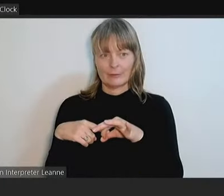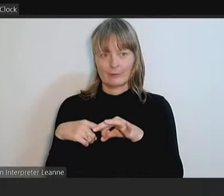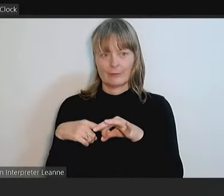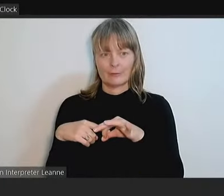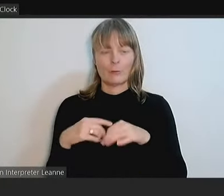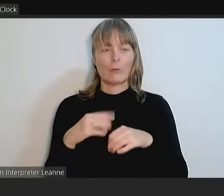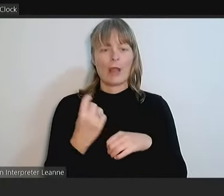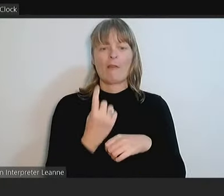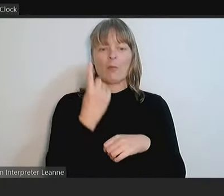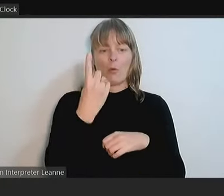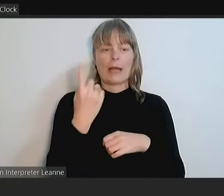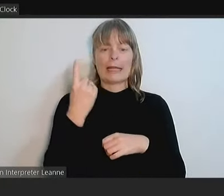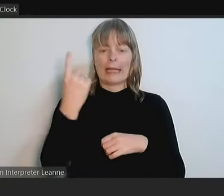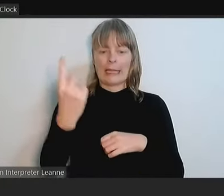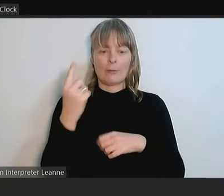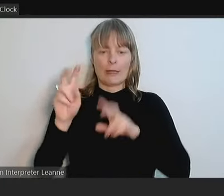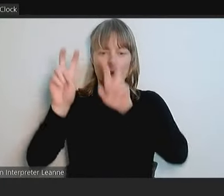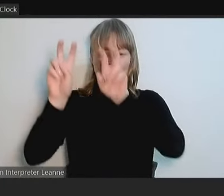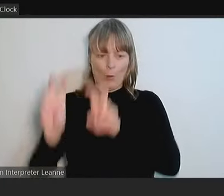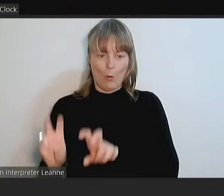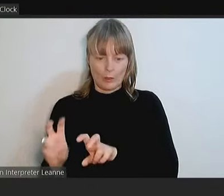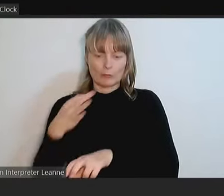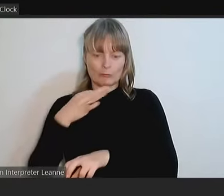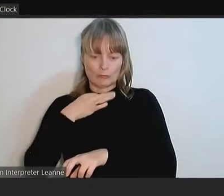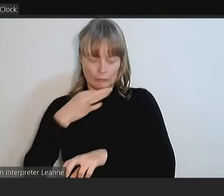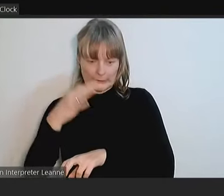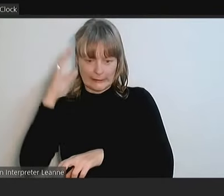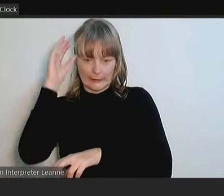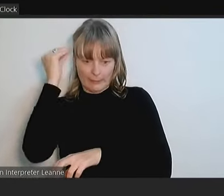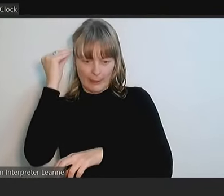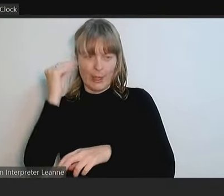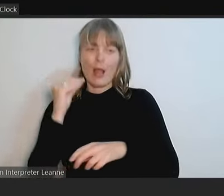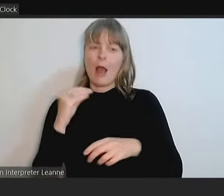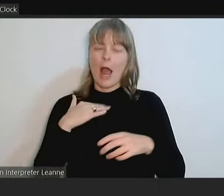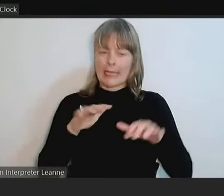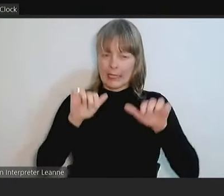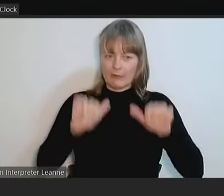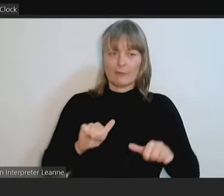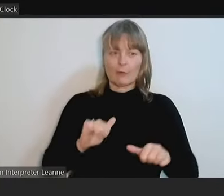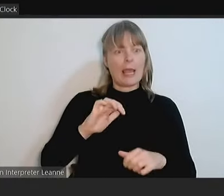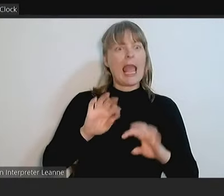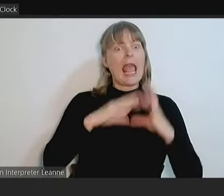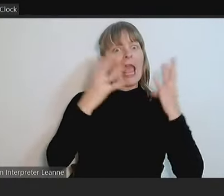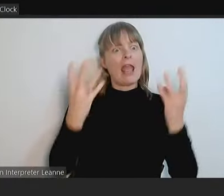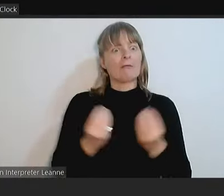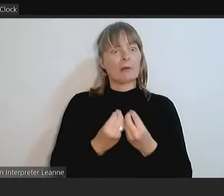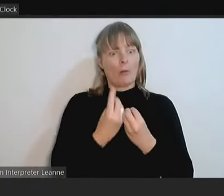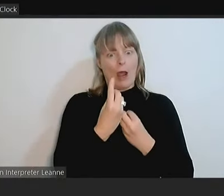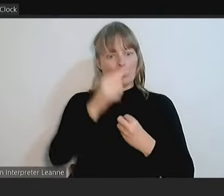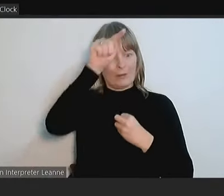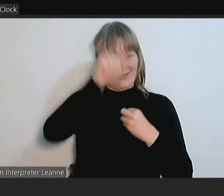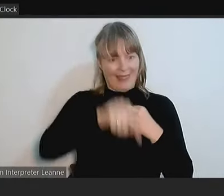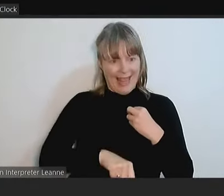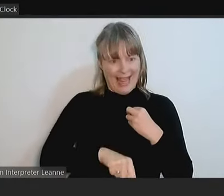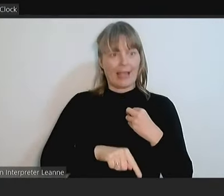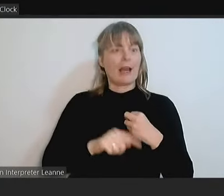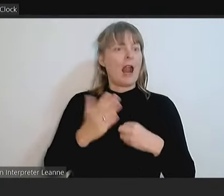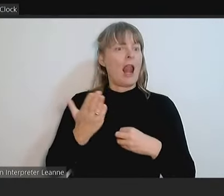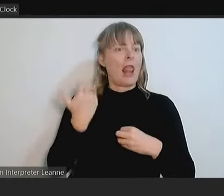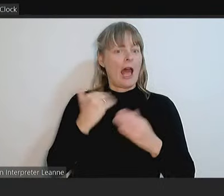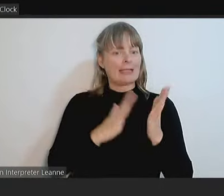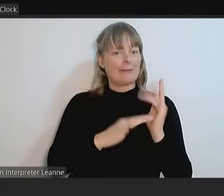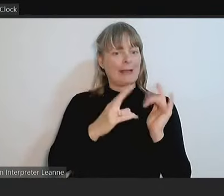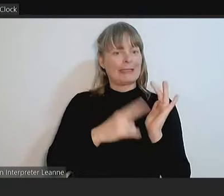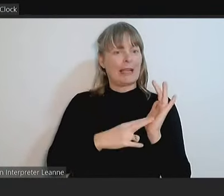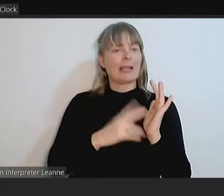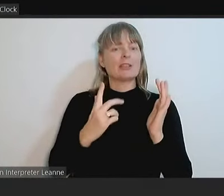Audit and Risk Committee member, I can confirm that all of the committee were in attendance at the meeting last Monday. The details being absent due to the timing of the